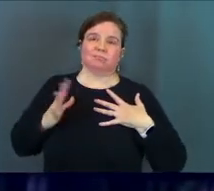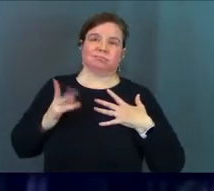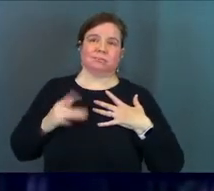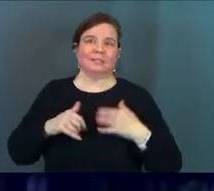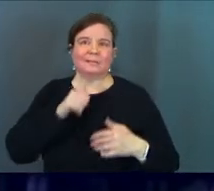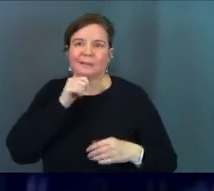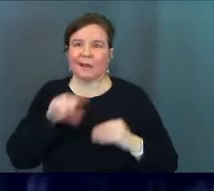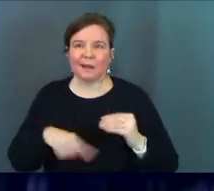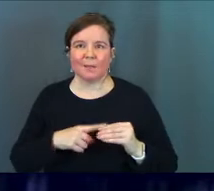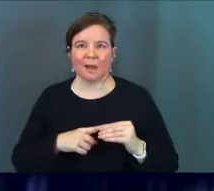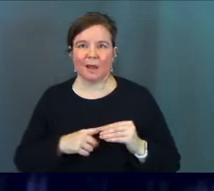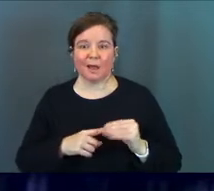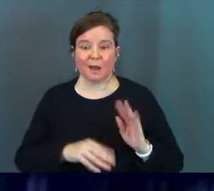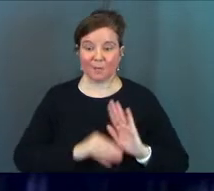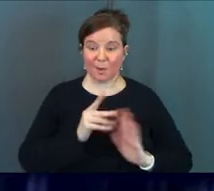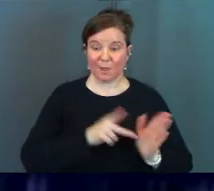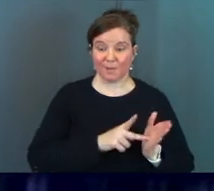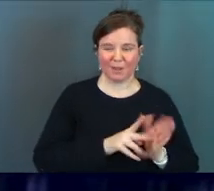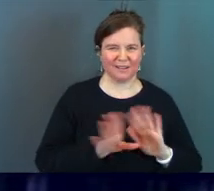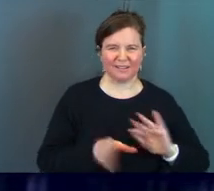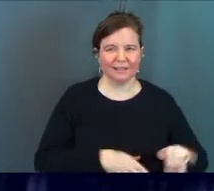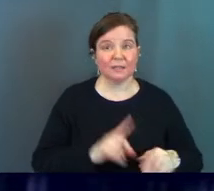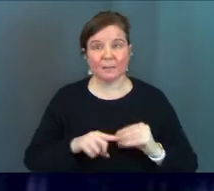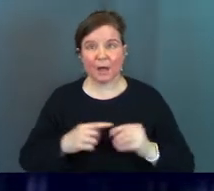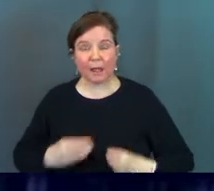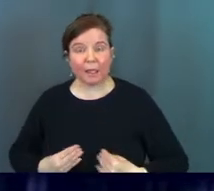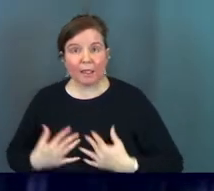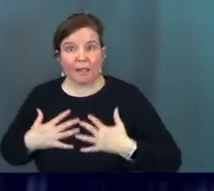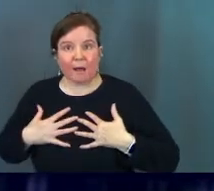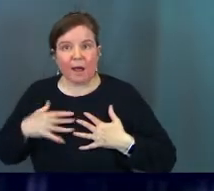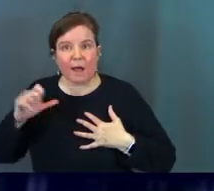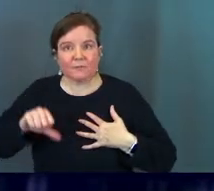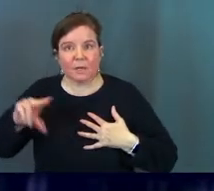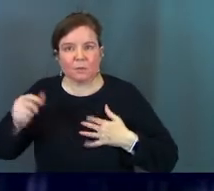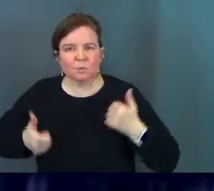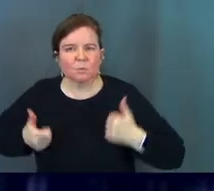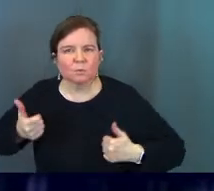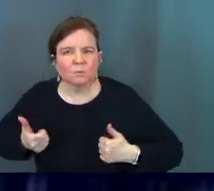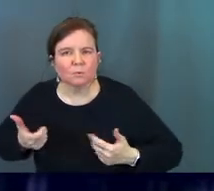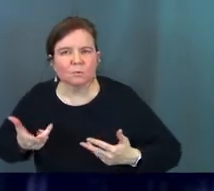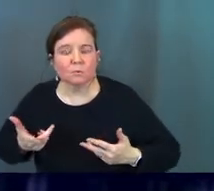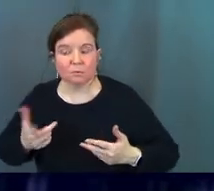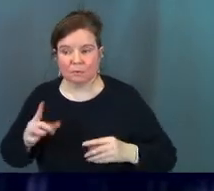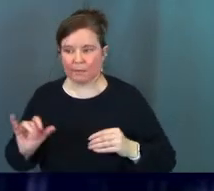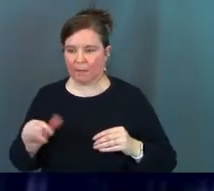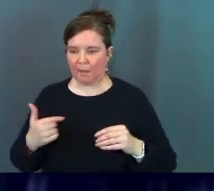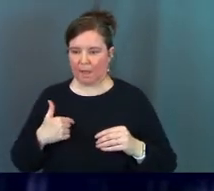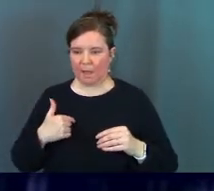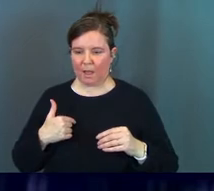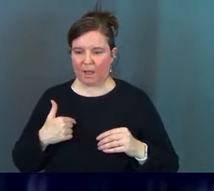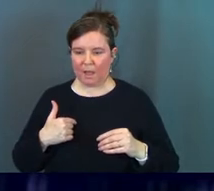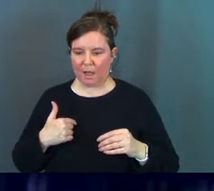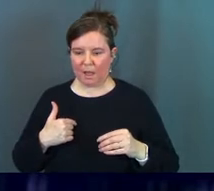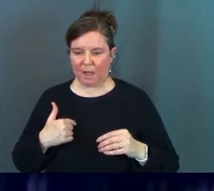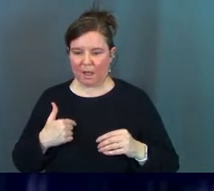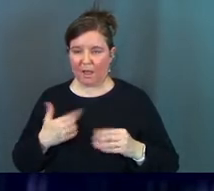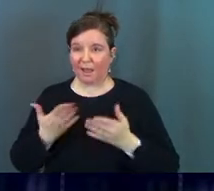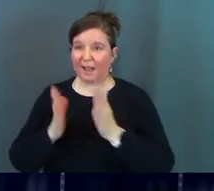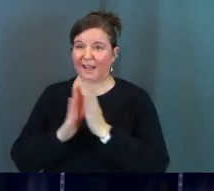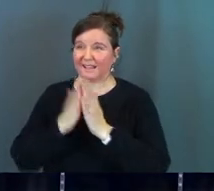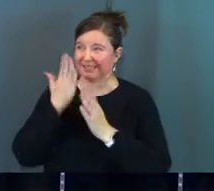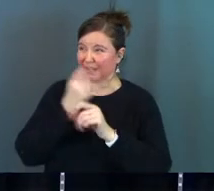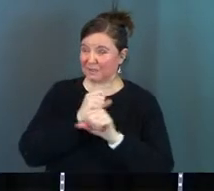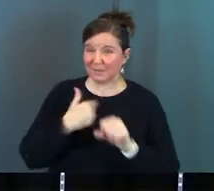it's not about is it morally pure it's about is it alive or not and it's like I repented 20 years ago